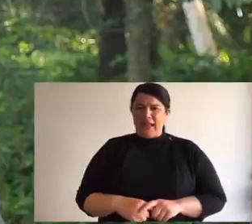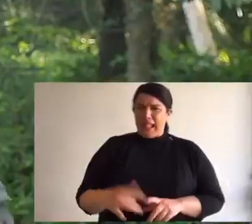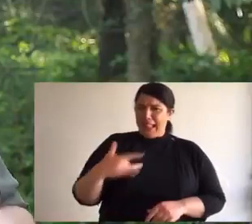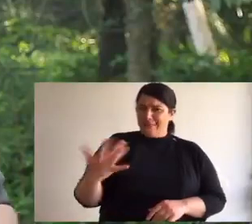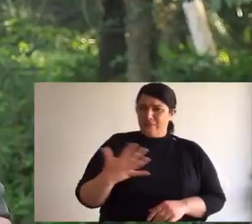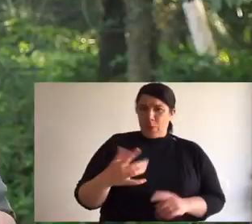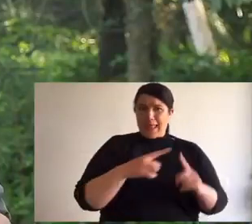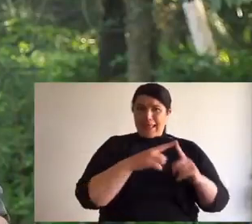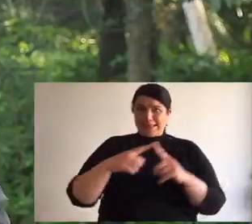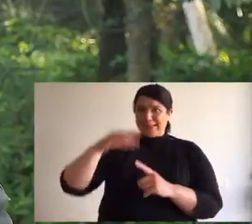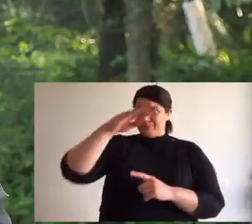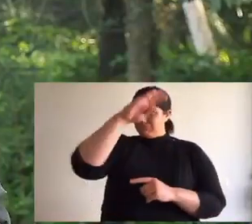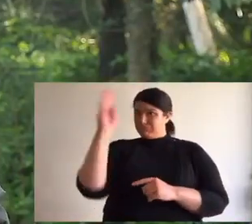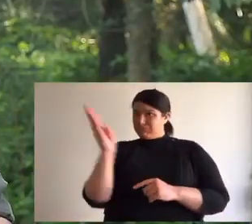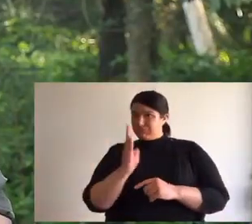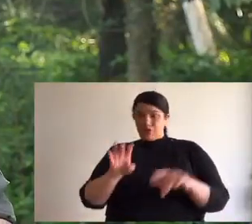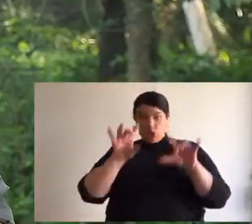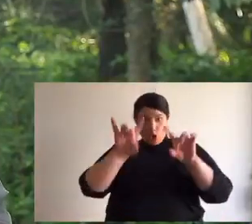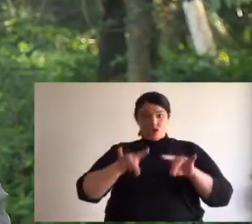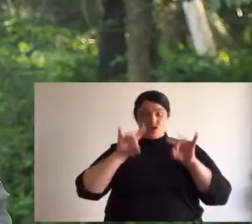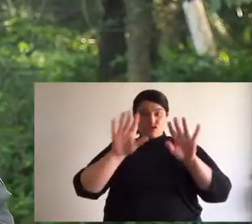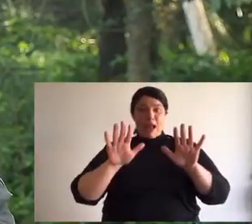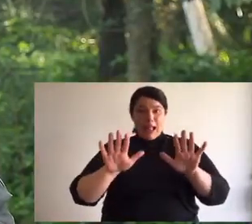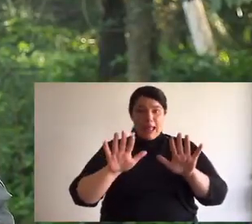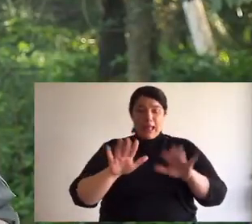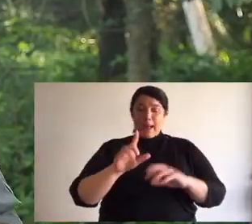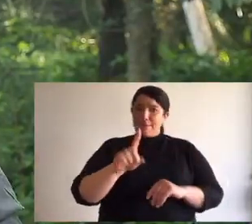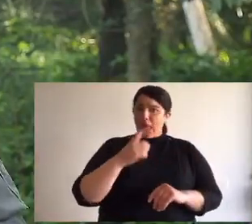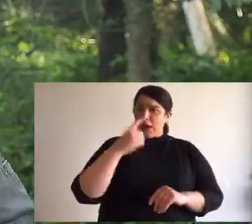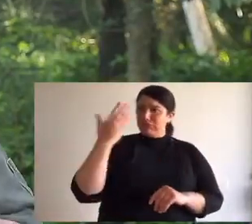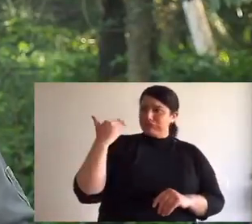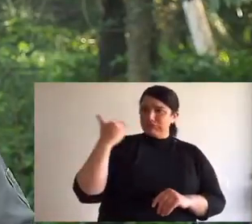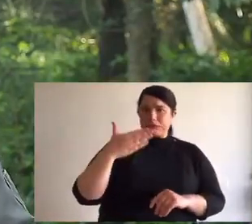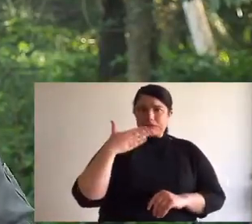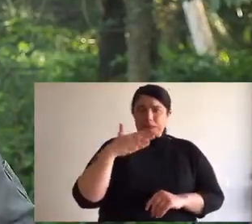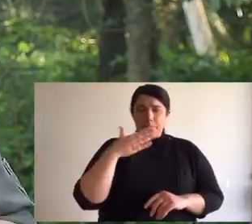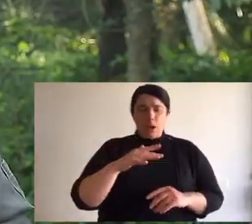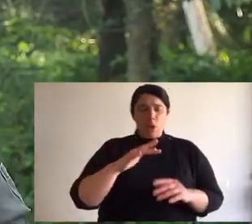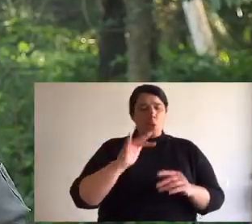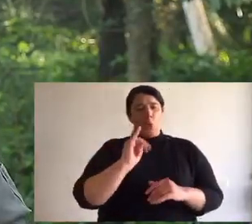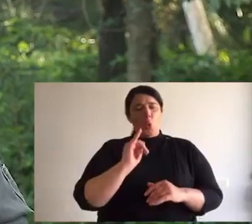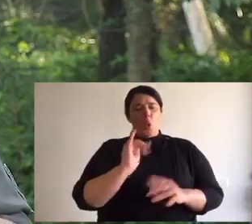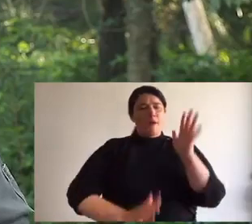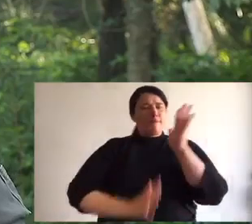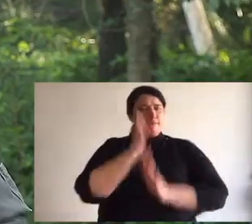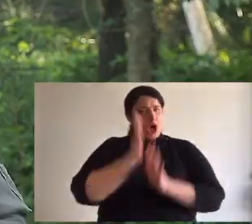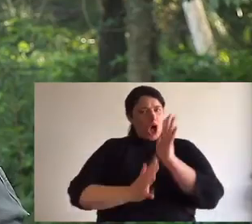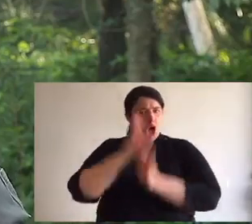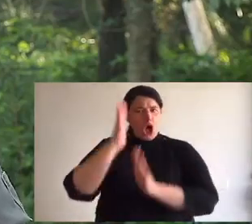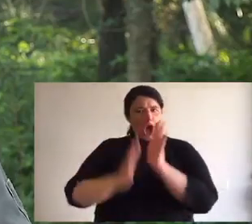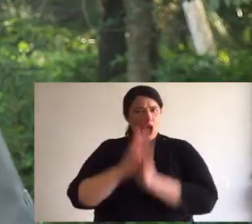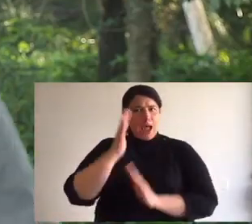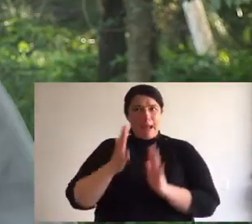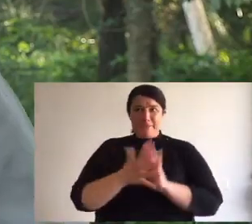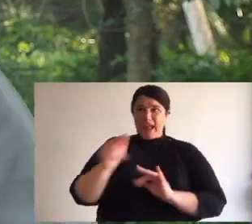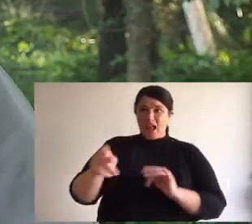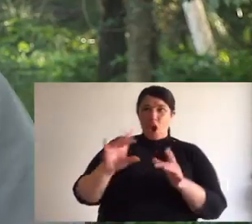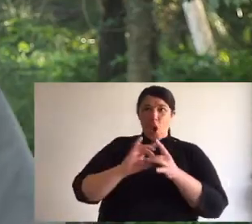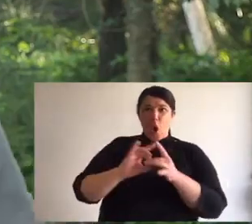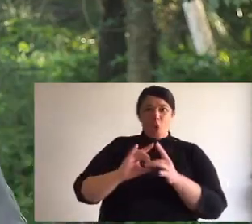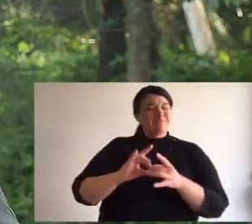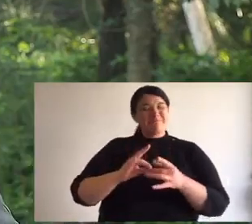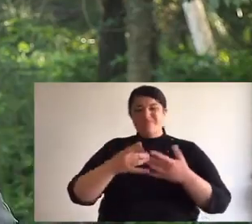The tiger quolls live in eastern Australia. They're already under threat but very recently the catastrophic fire season of